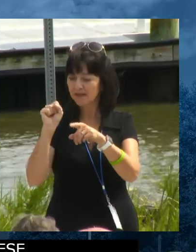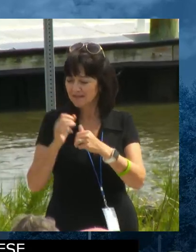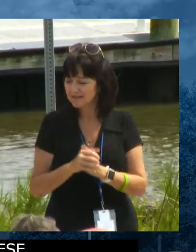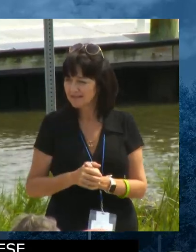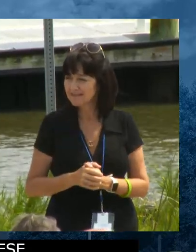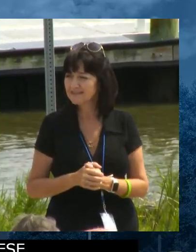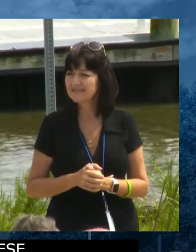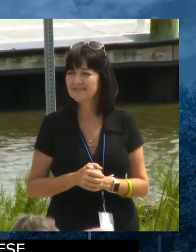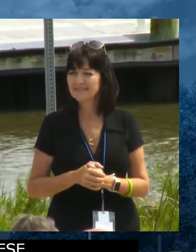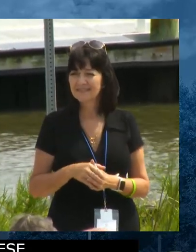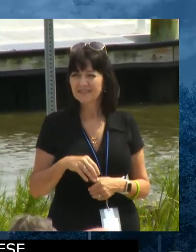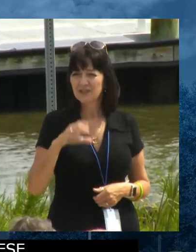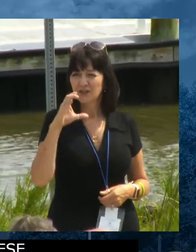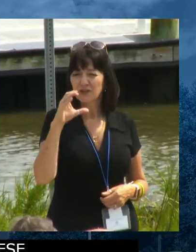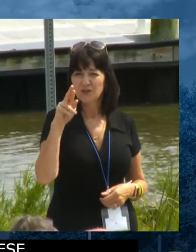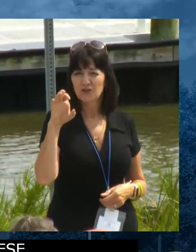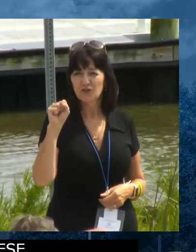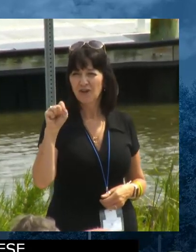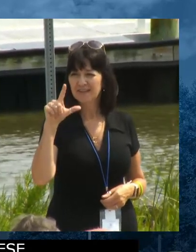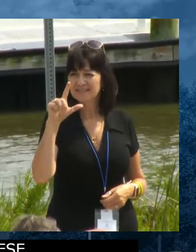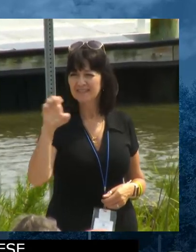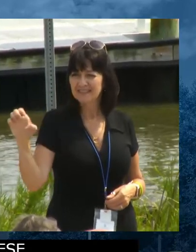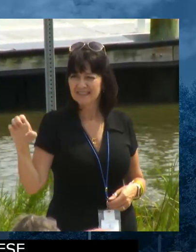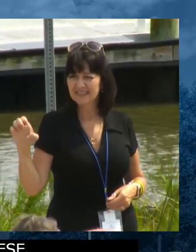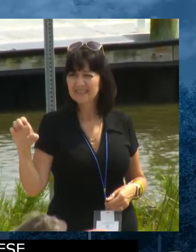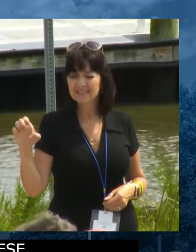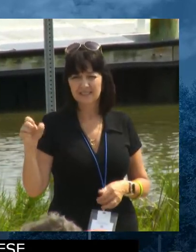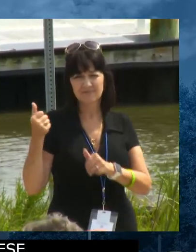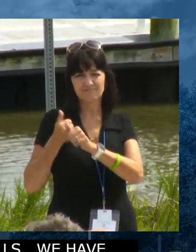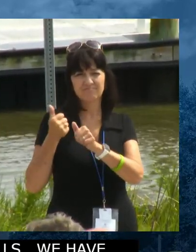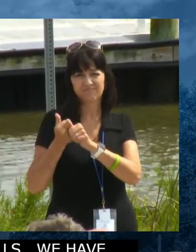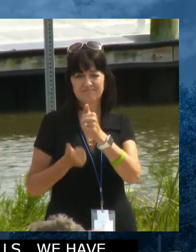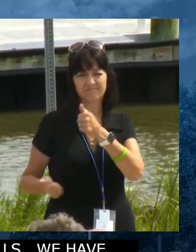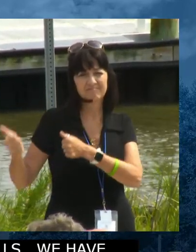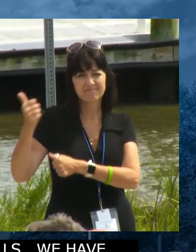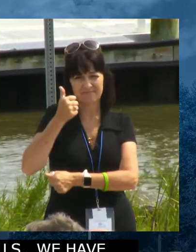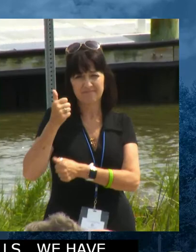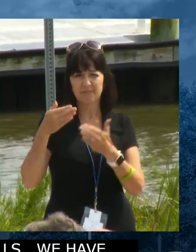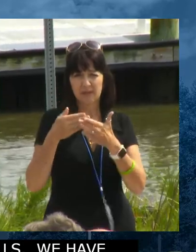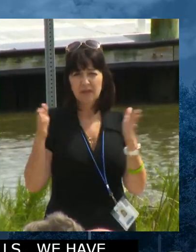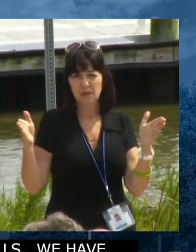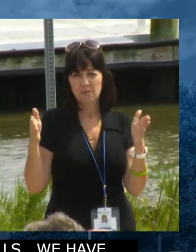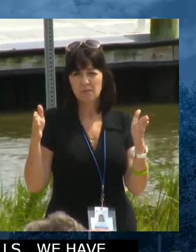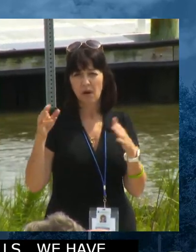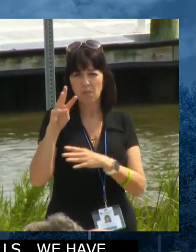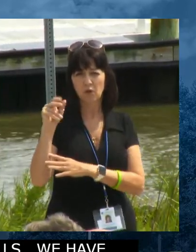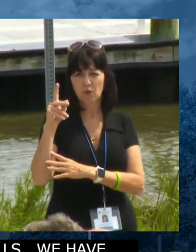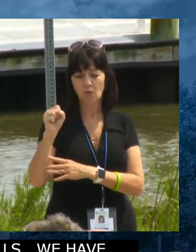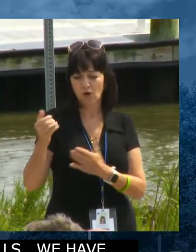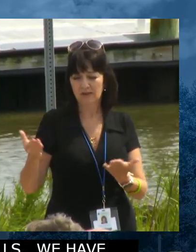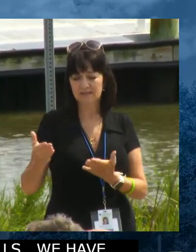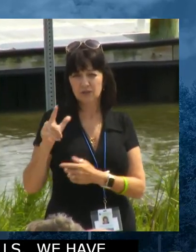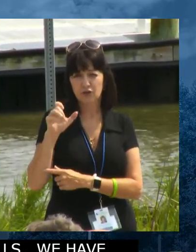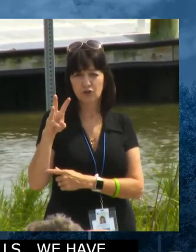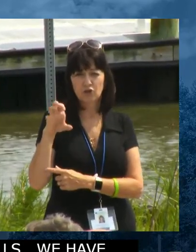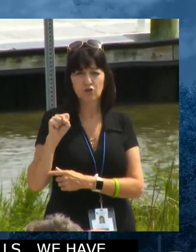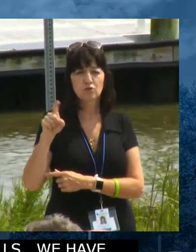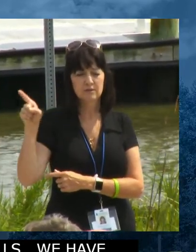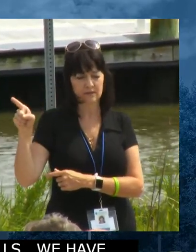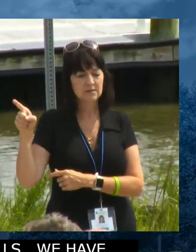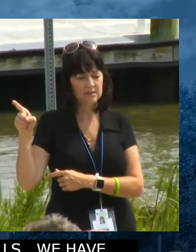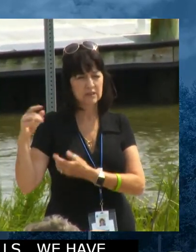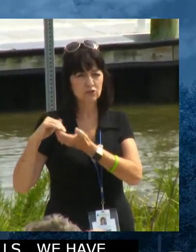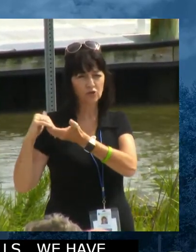Press Lee, who is is the head of the Board of Public Works here in Lewis and and a partner on on the initiative